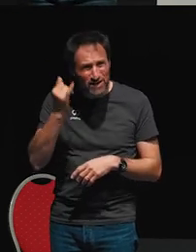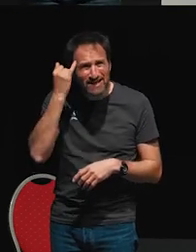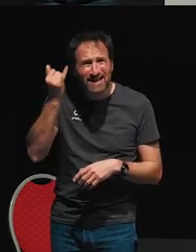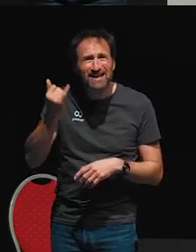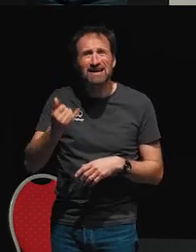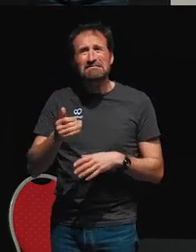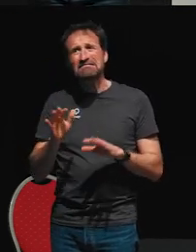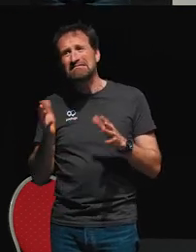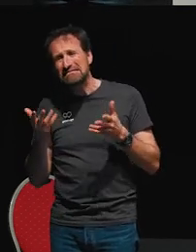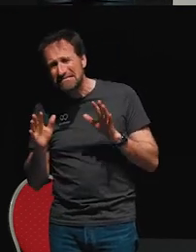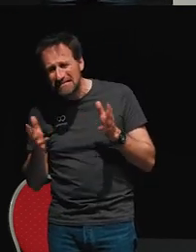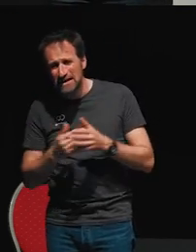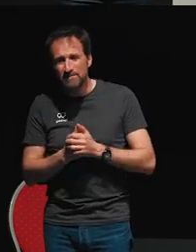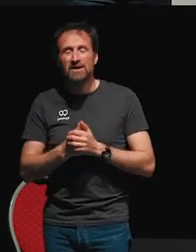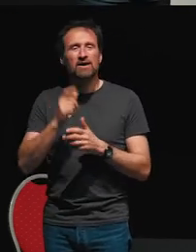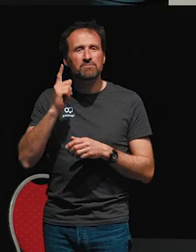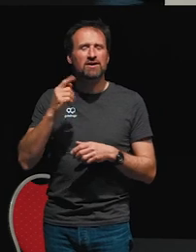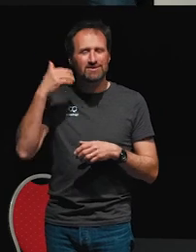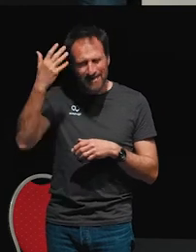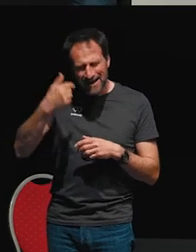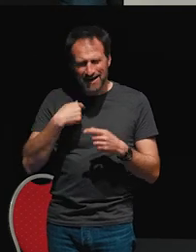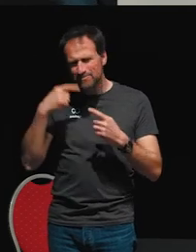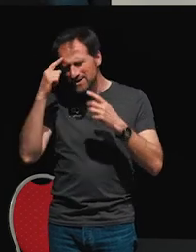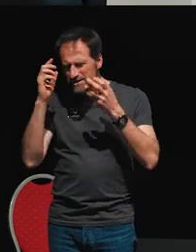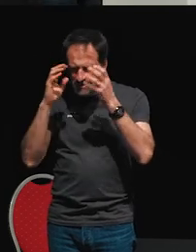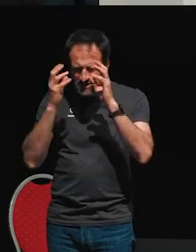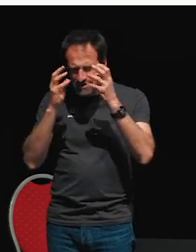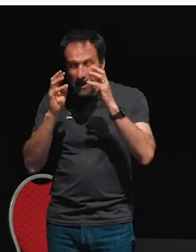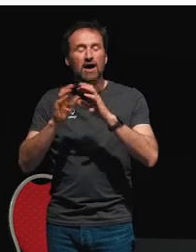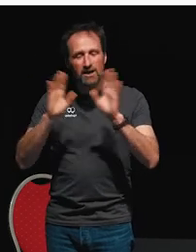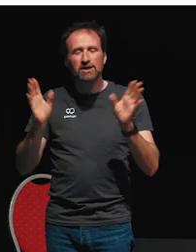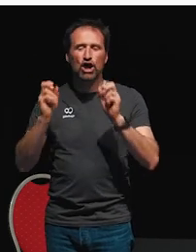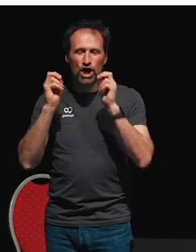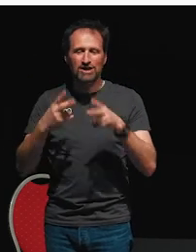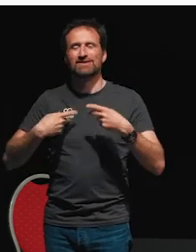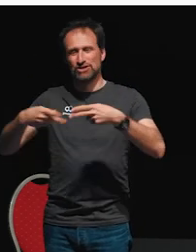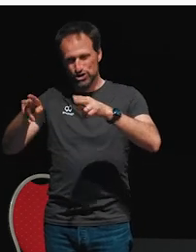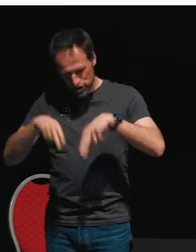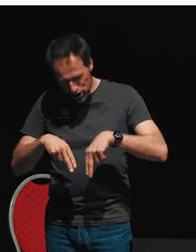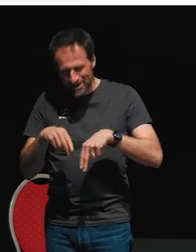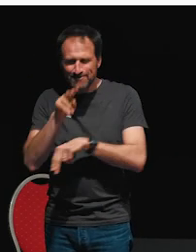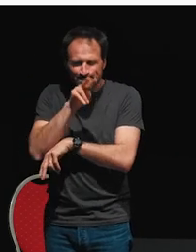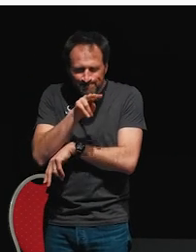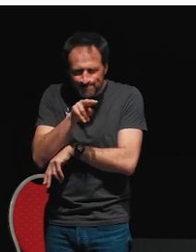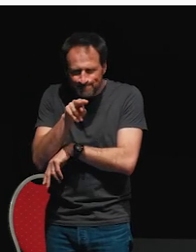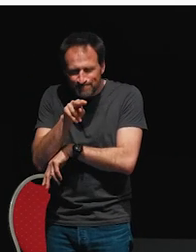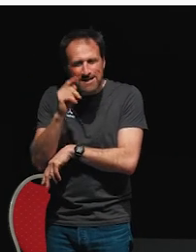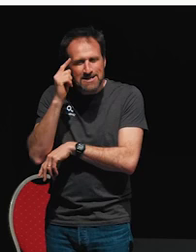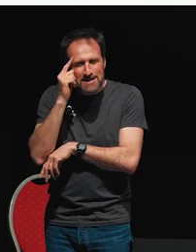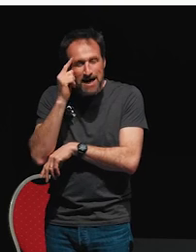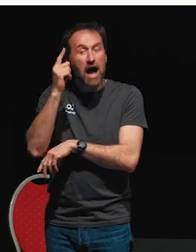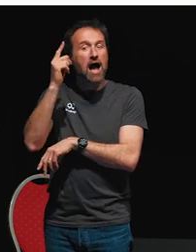But after I sort of regroup, I get back to this, and I look at it, and I realize something.